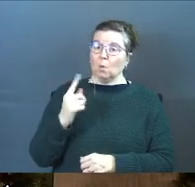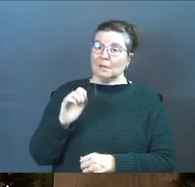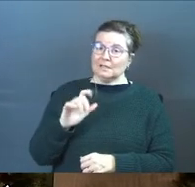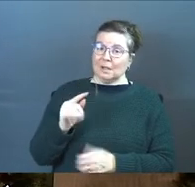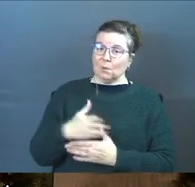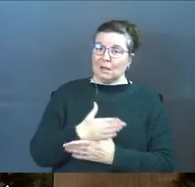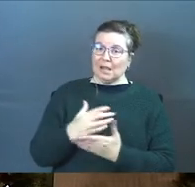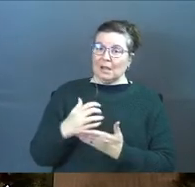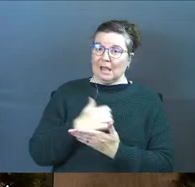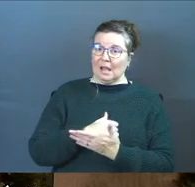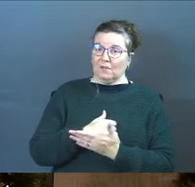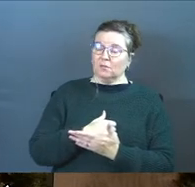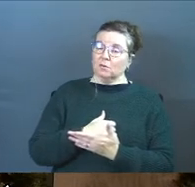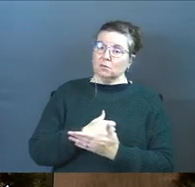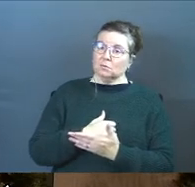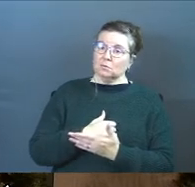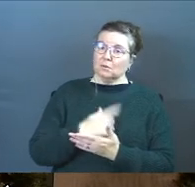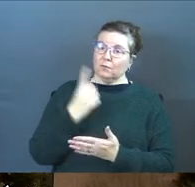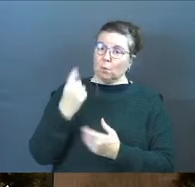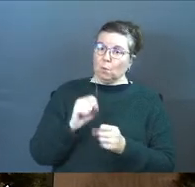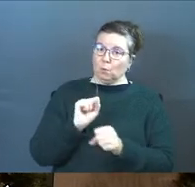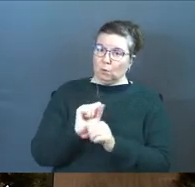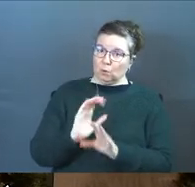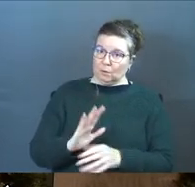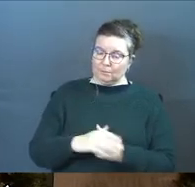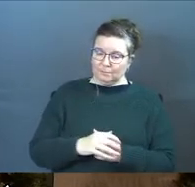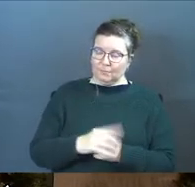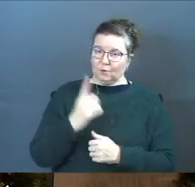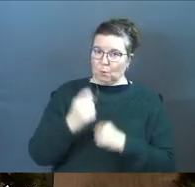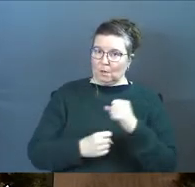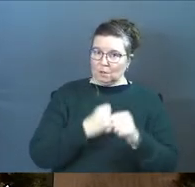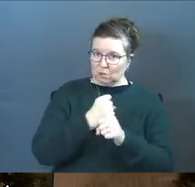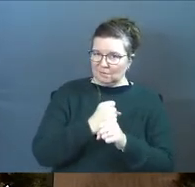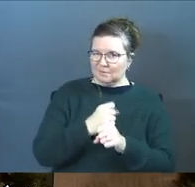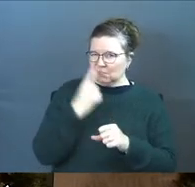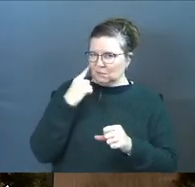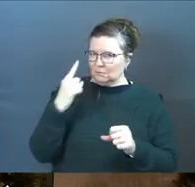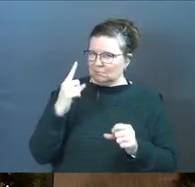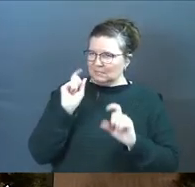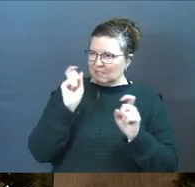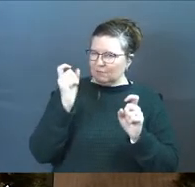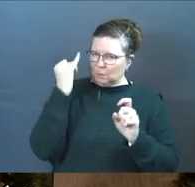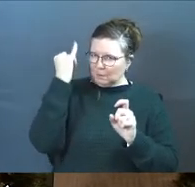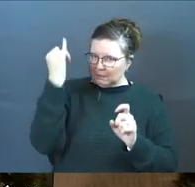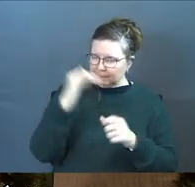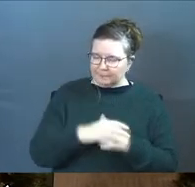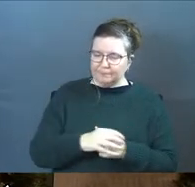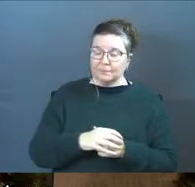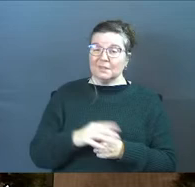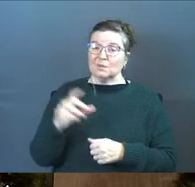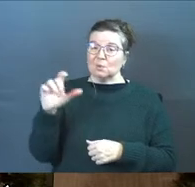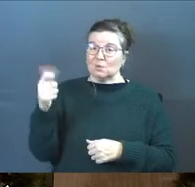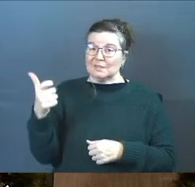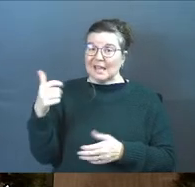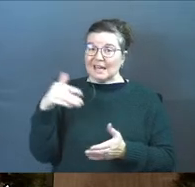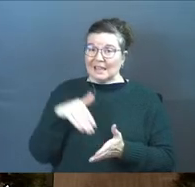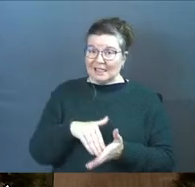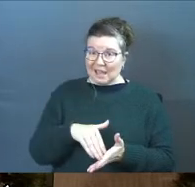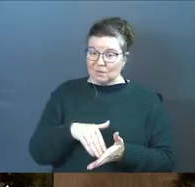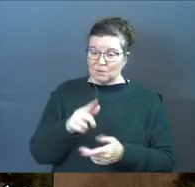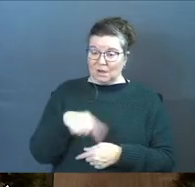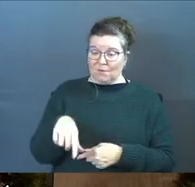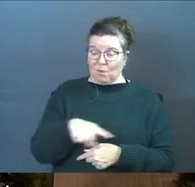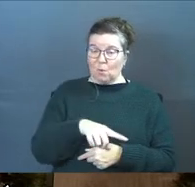was the average annual salary for a worker. Just to put it in context. So 10,000